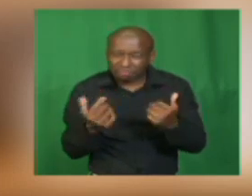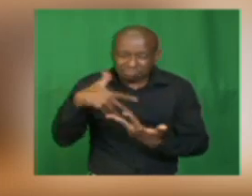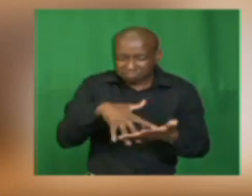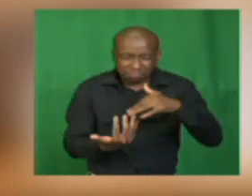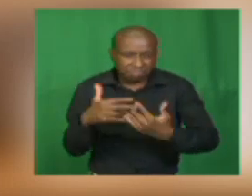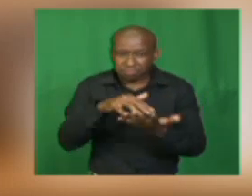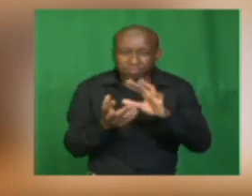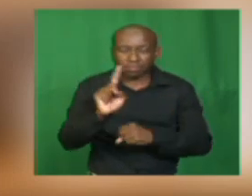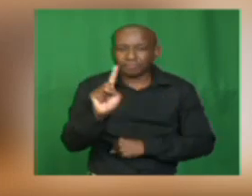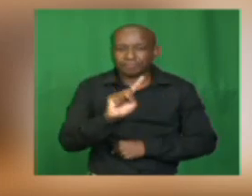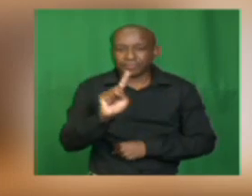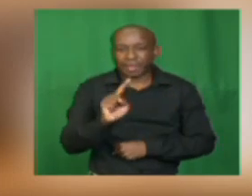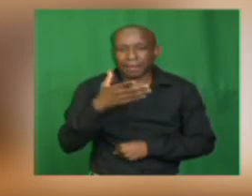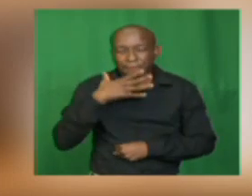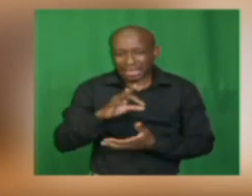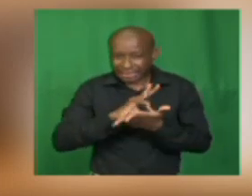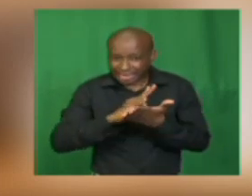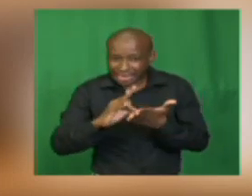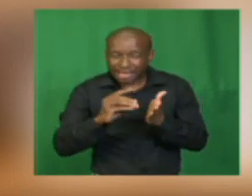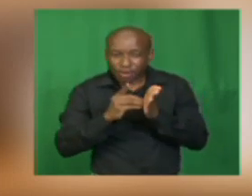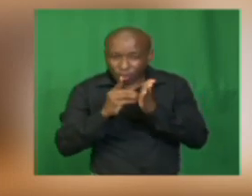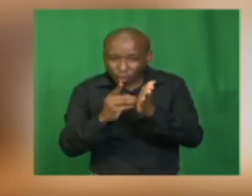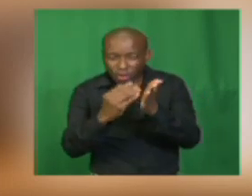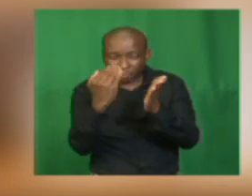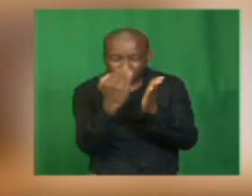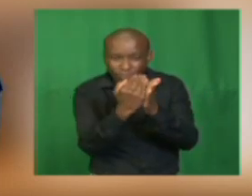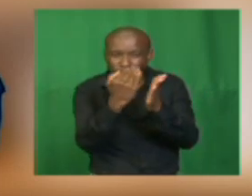events when we are telling or writing or writing up a story the plot is how the